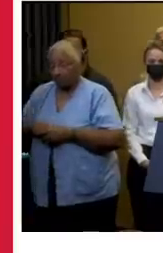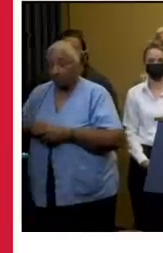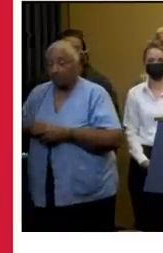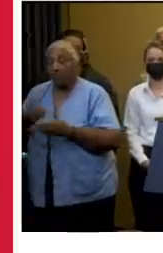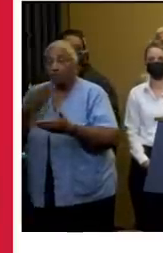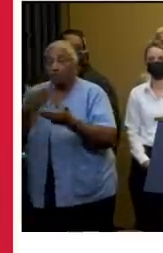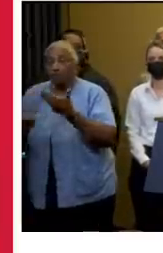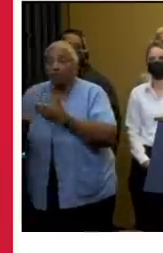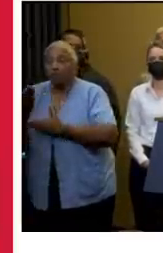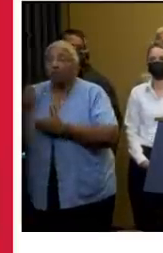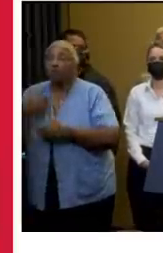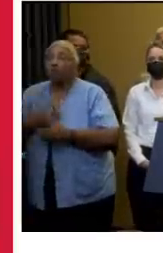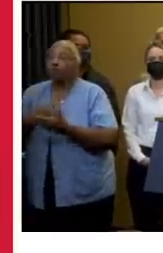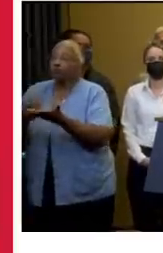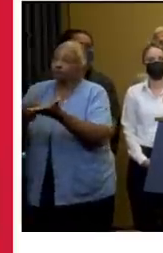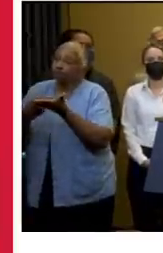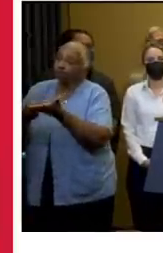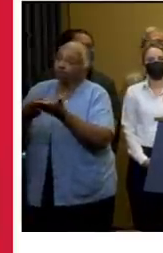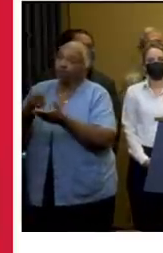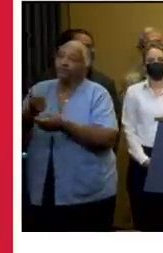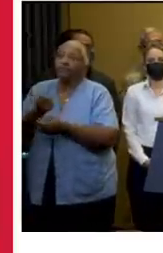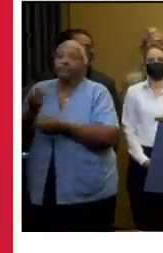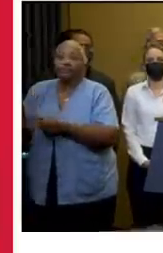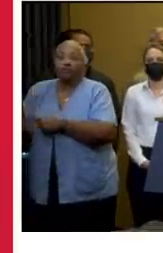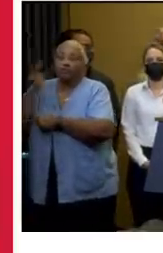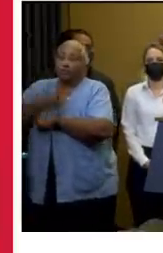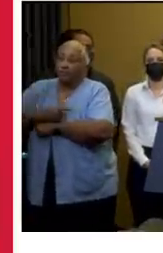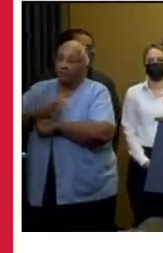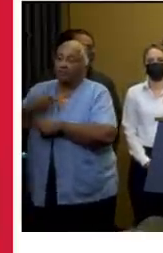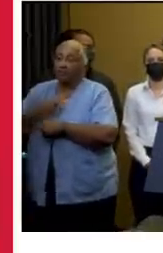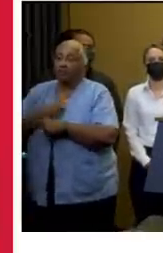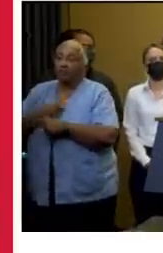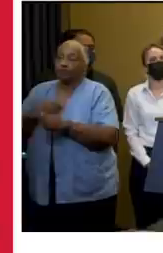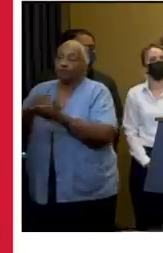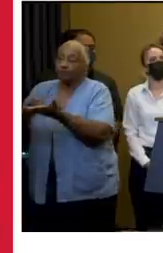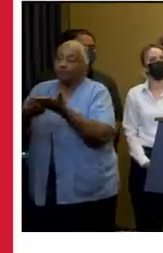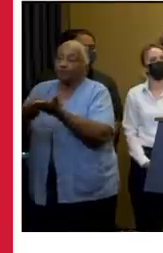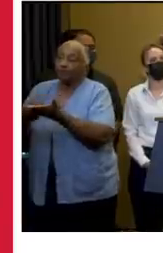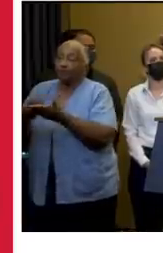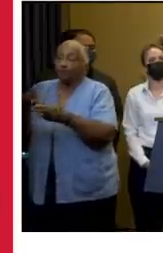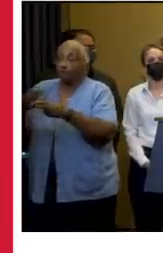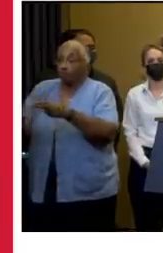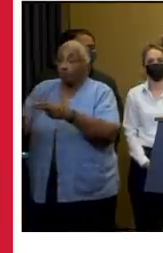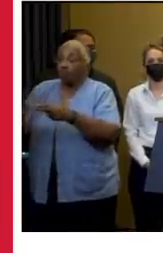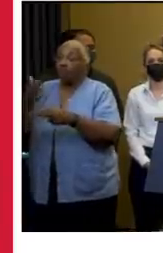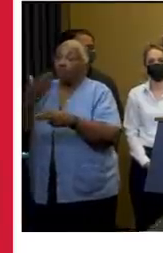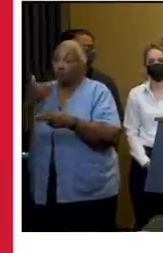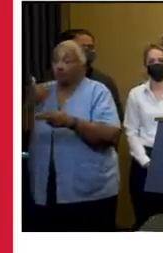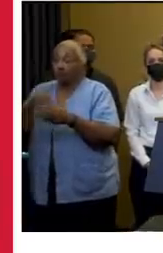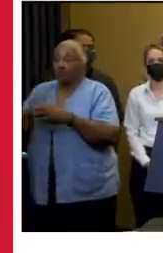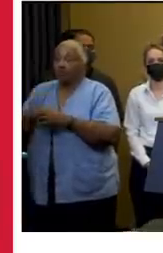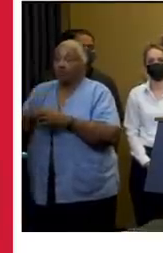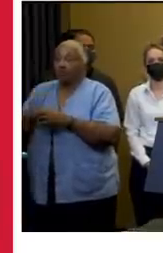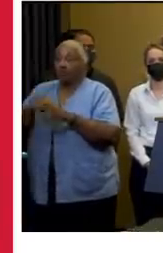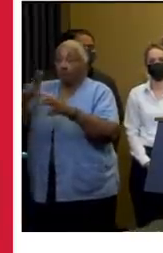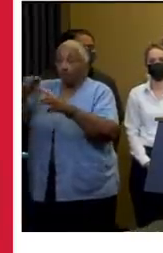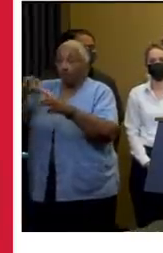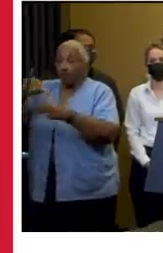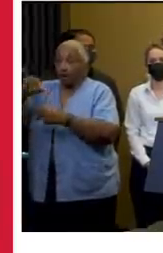Morning. We've talked for several days. We've gone over this. This is short and sweet. Hurricane Ida is here.